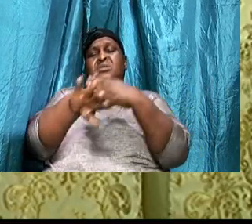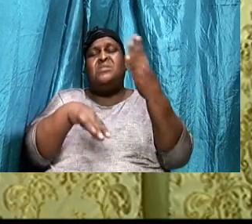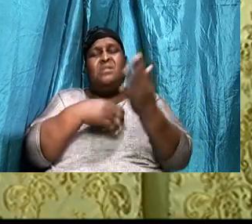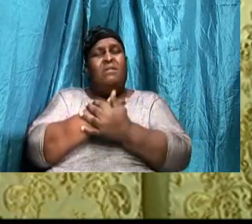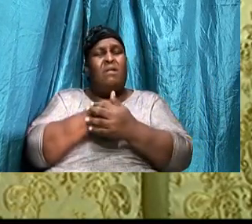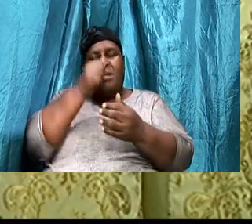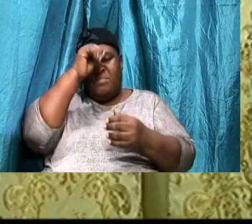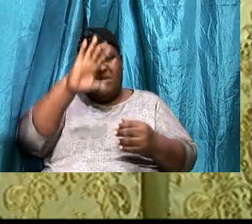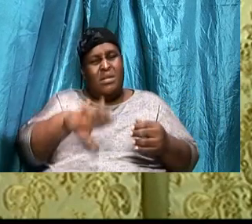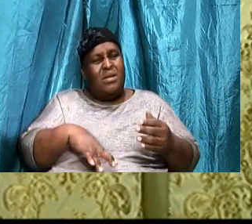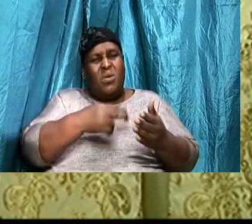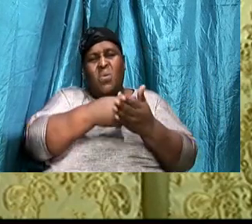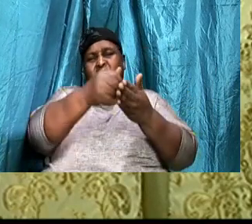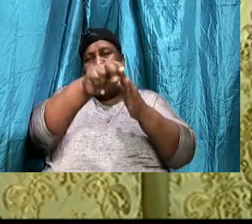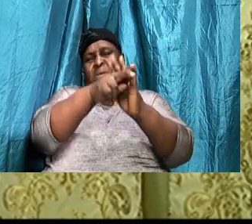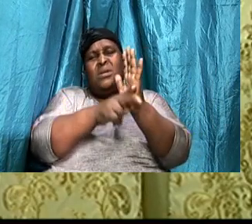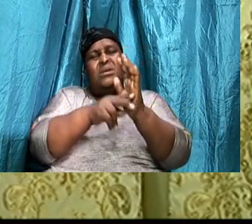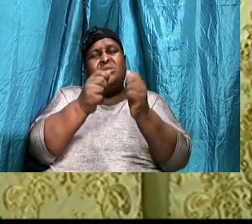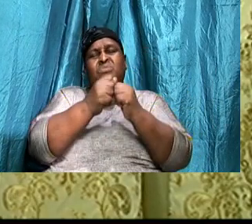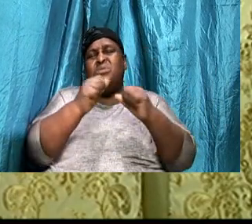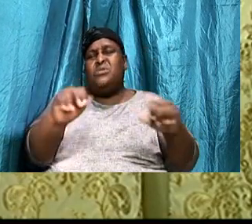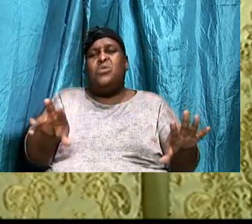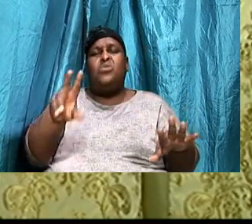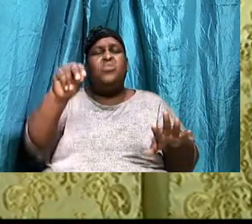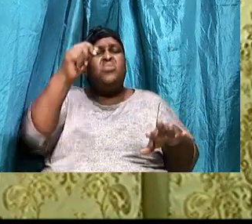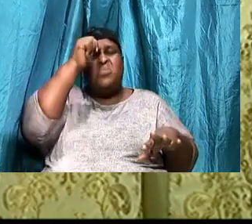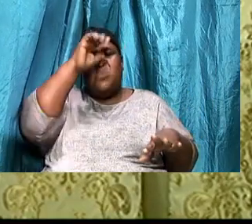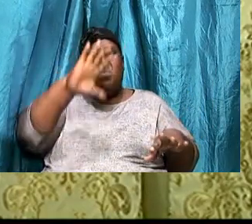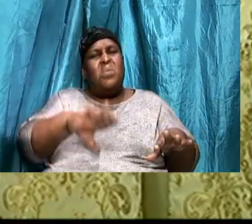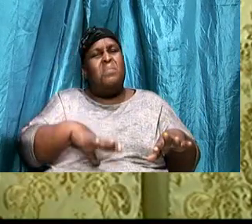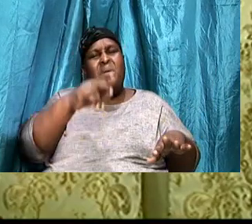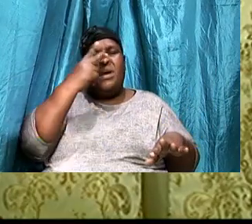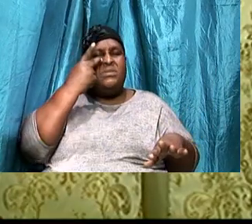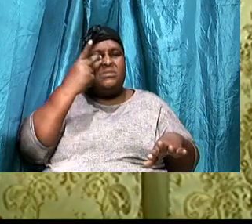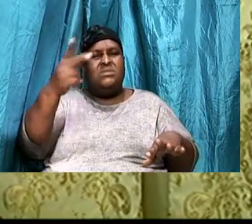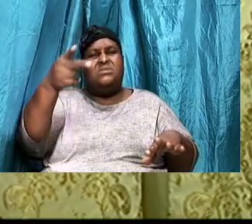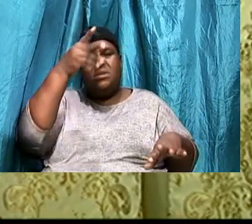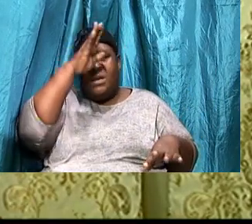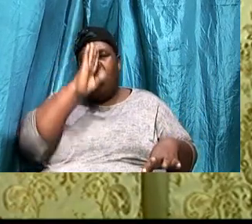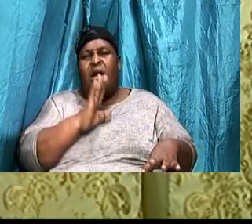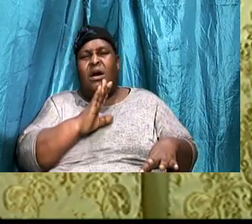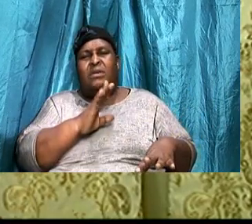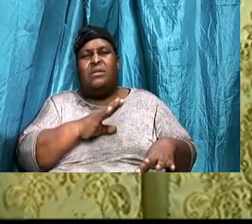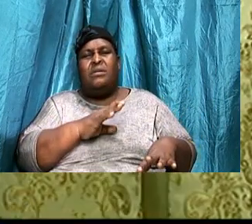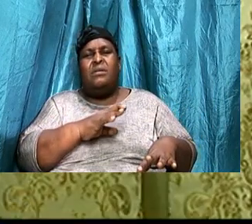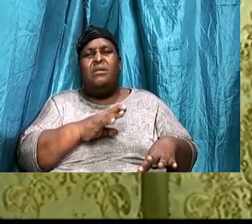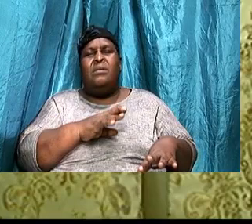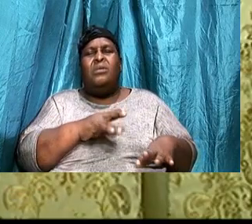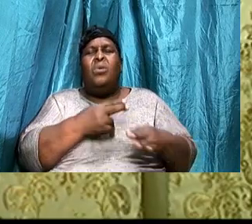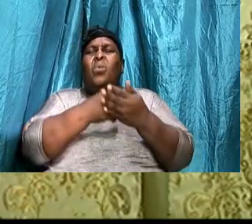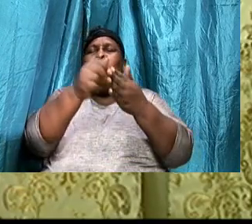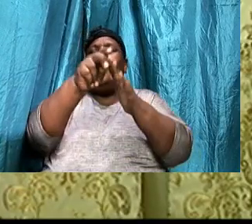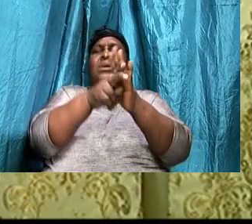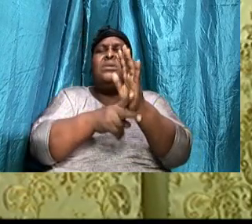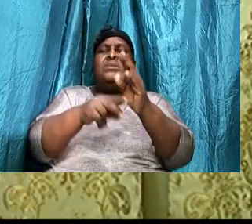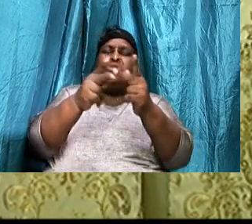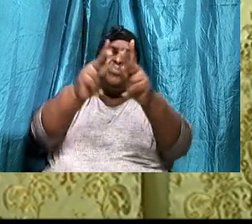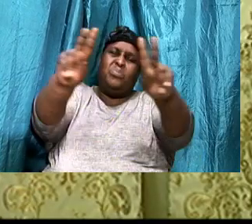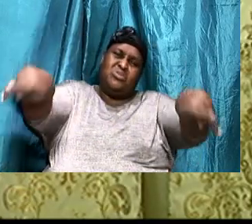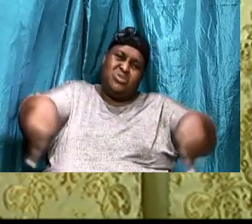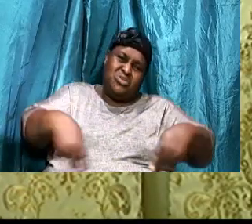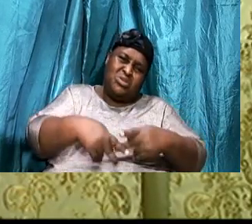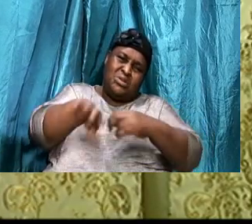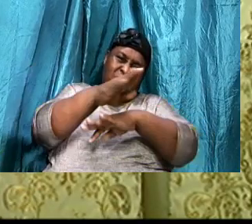Without which, No man, Shall see God, So holiness, Is the requirement, It is the position, Of heaven, You cannot see